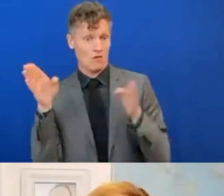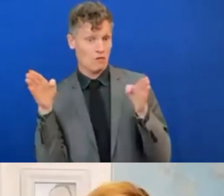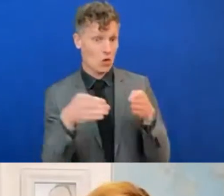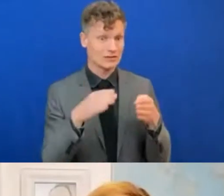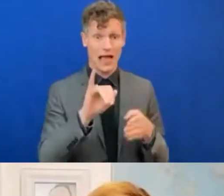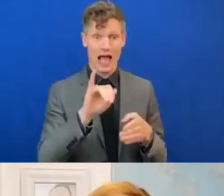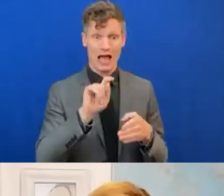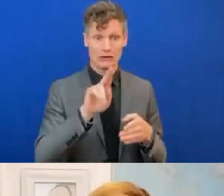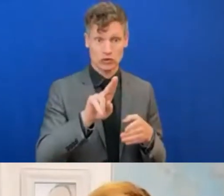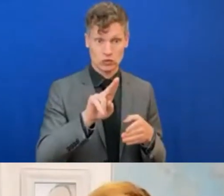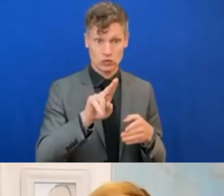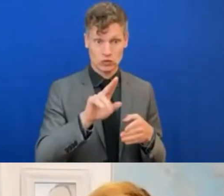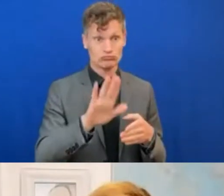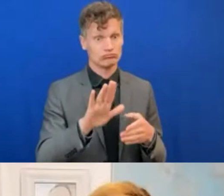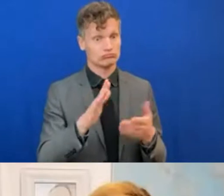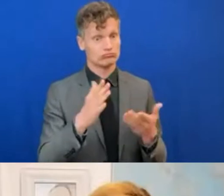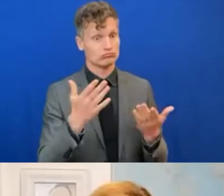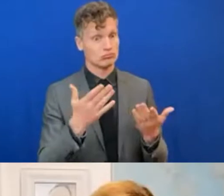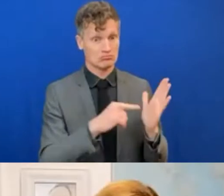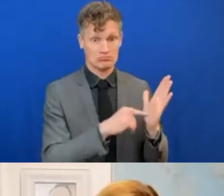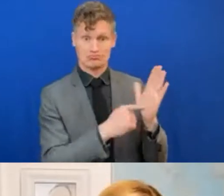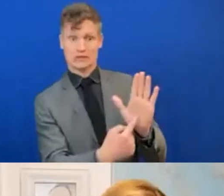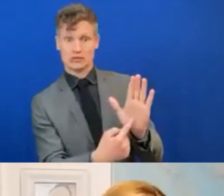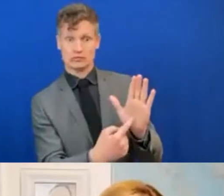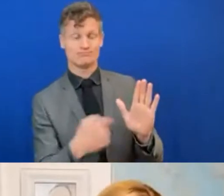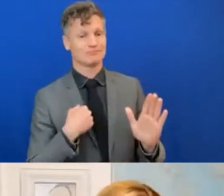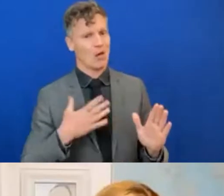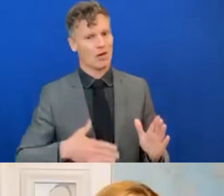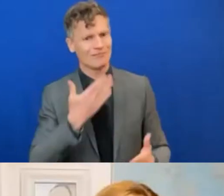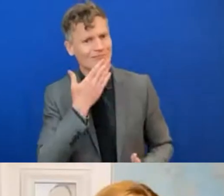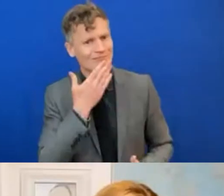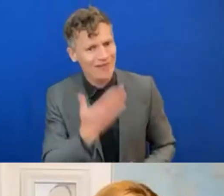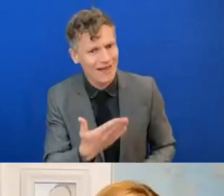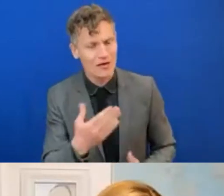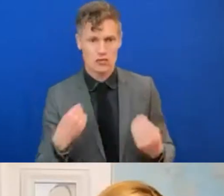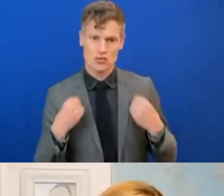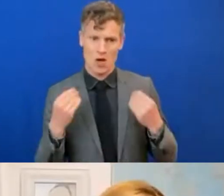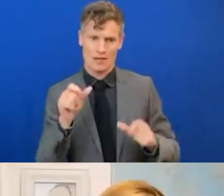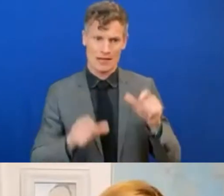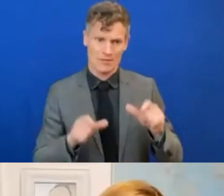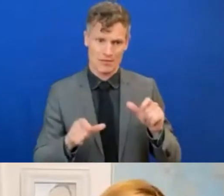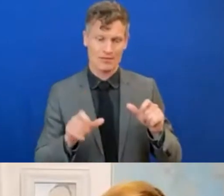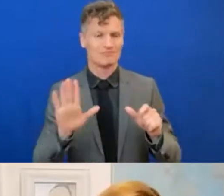the ITU for partnering with young people on their Generation Connect Advisory Board. Thank you.